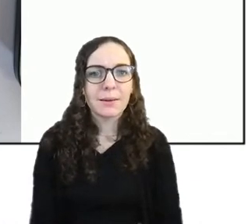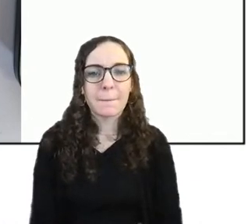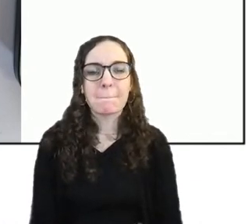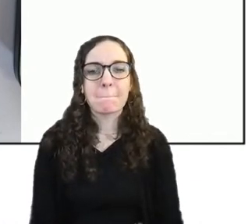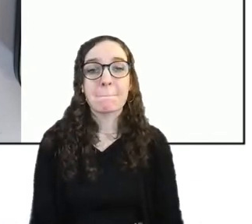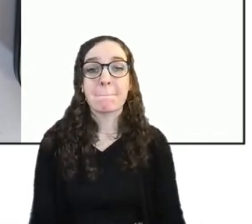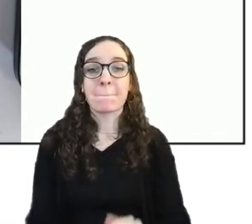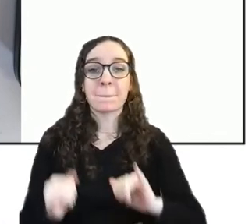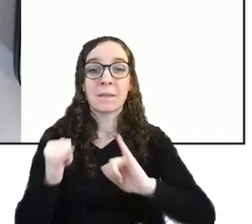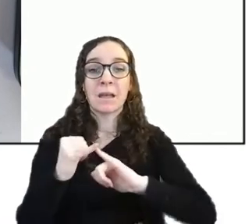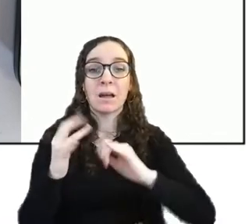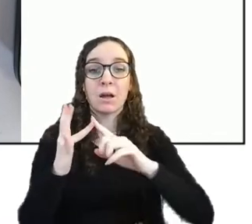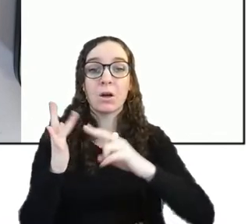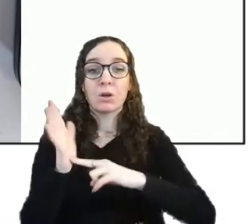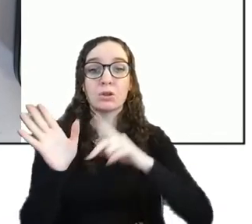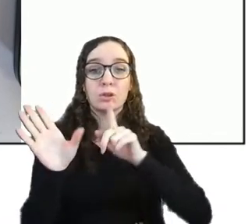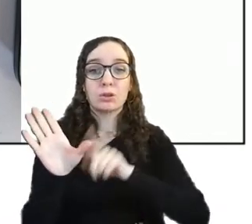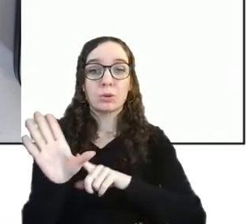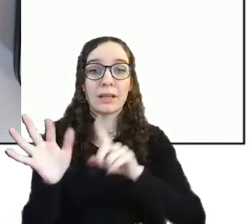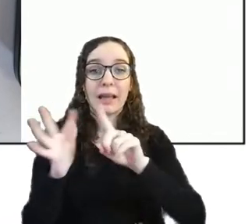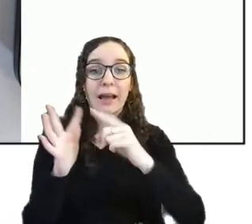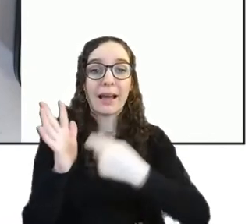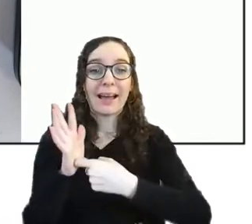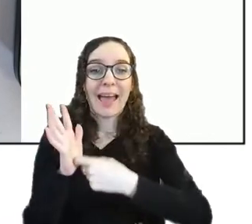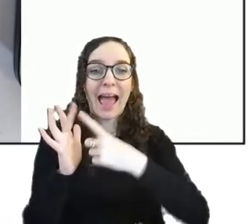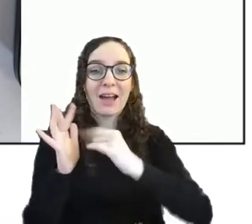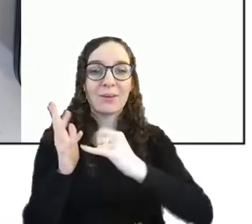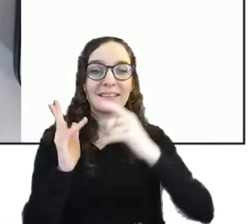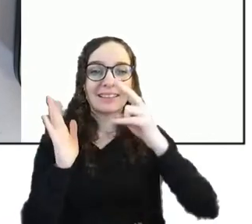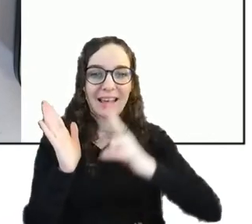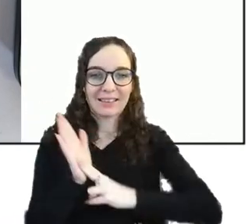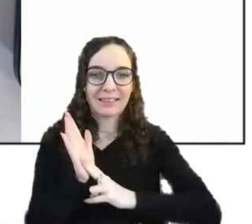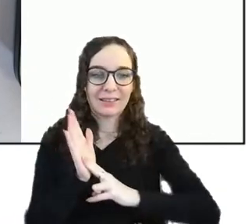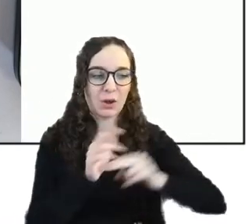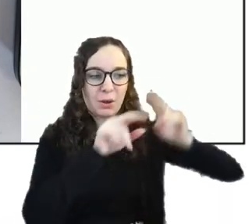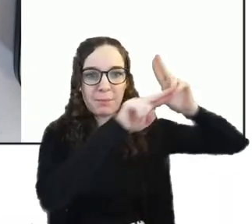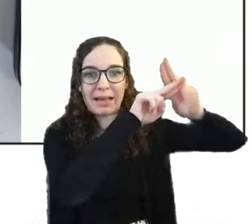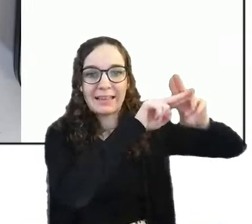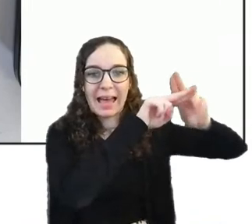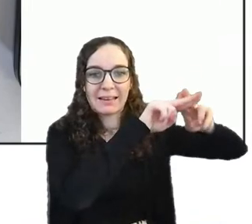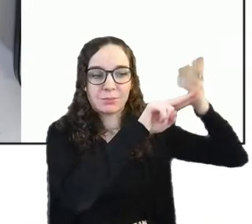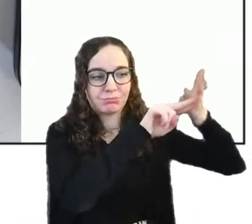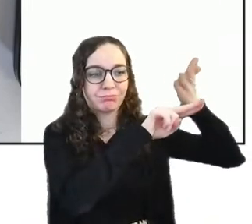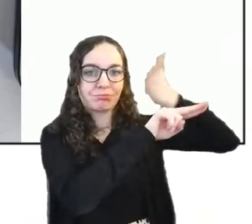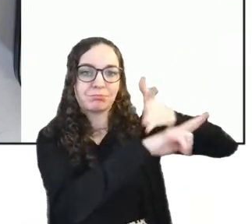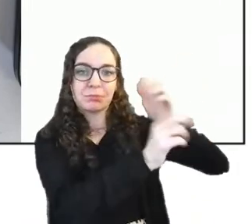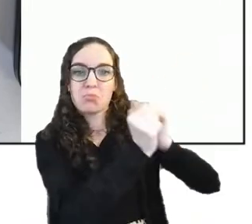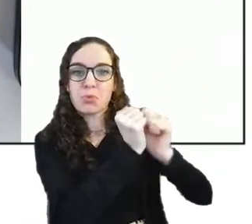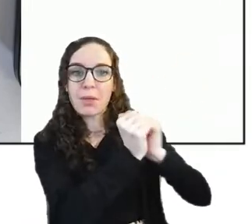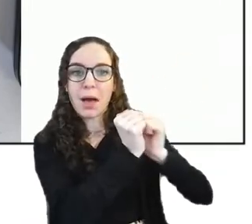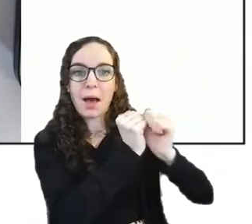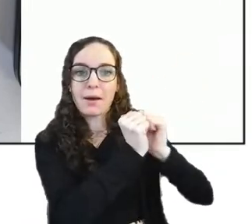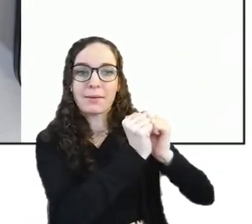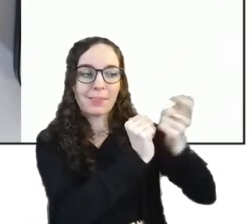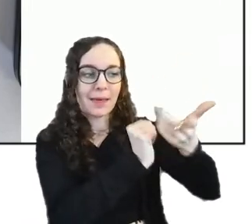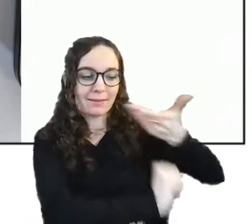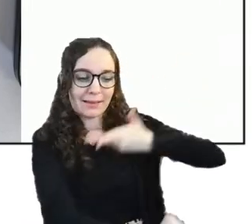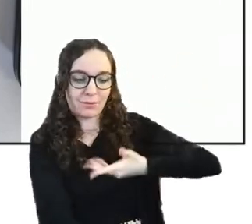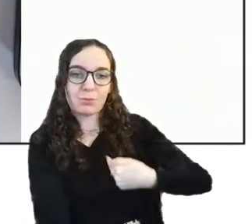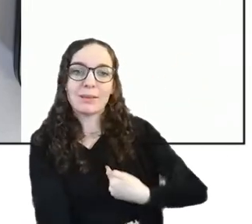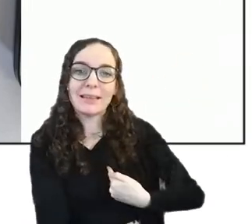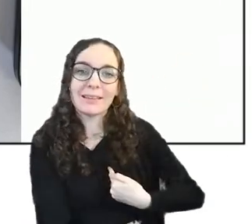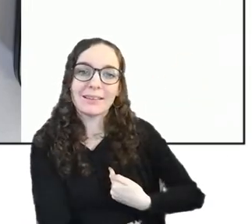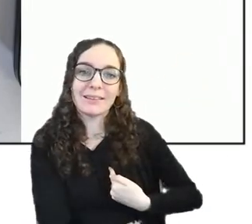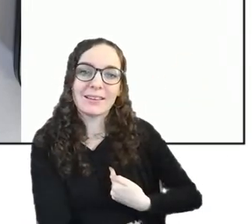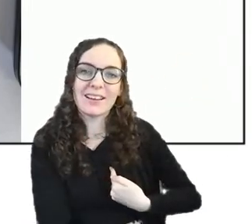sony ericsson hand-me-down years so they went from my dad to my brother to me so i had all these phones for the last like couple of